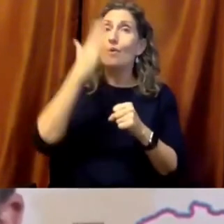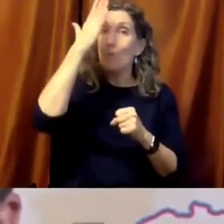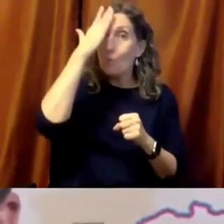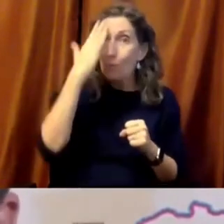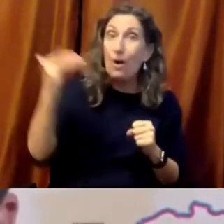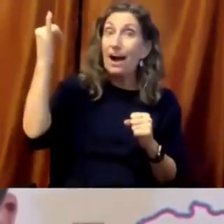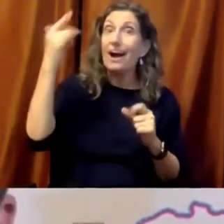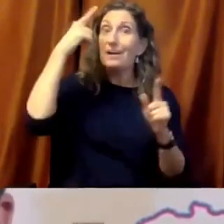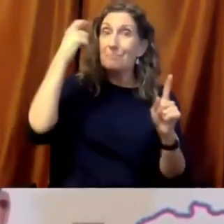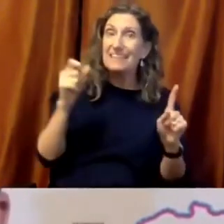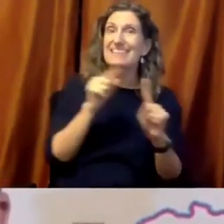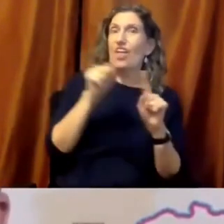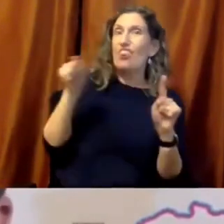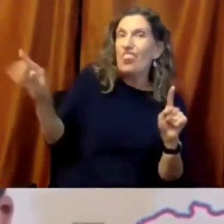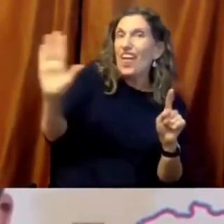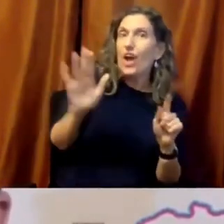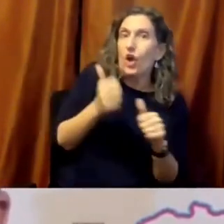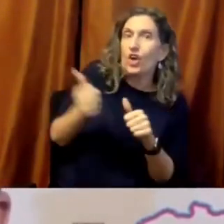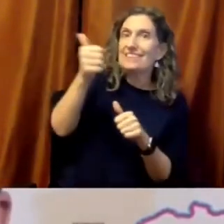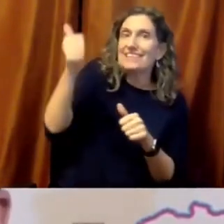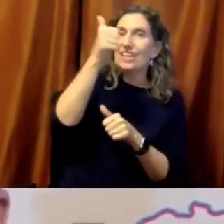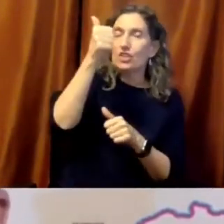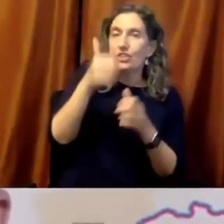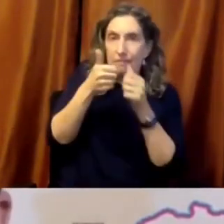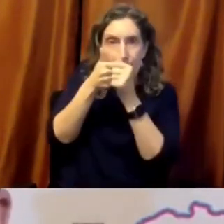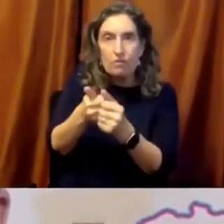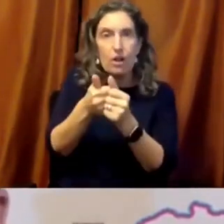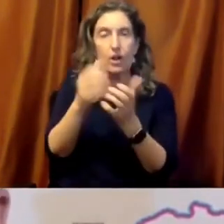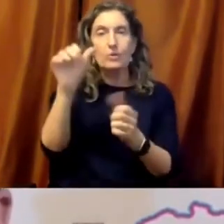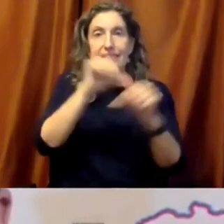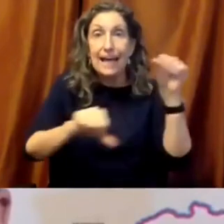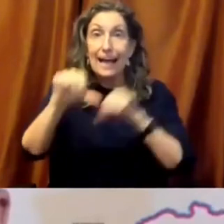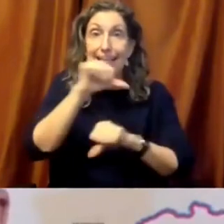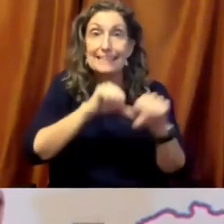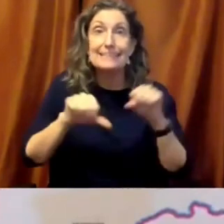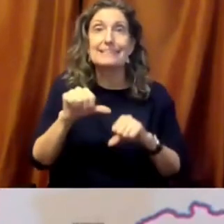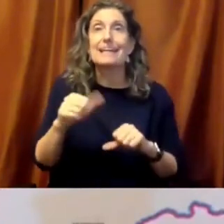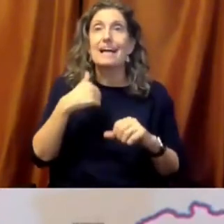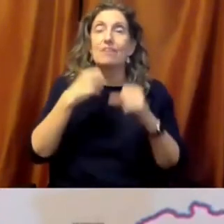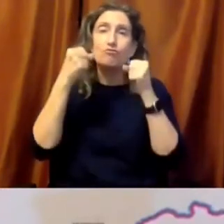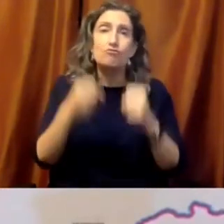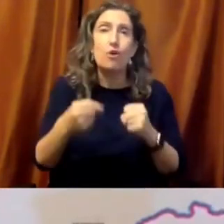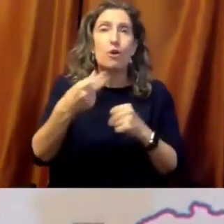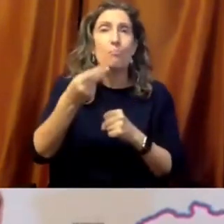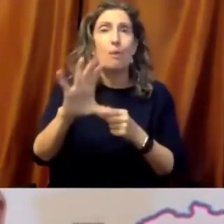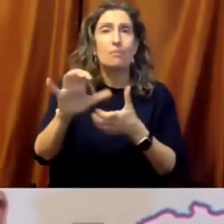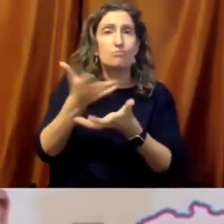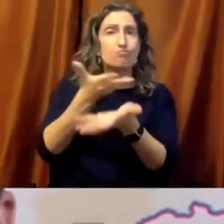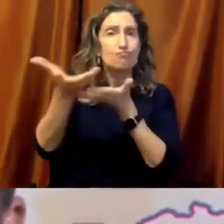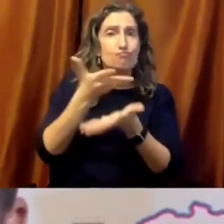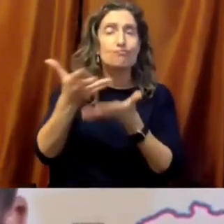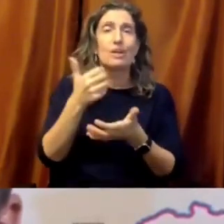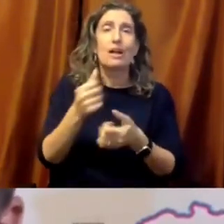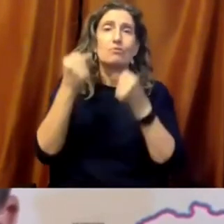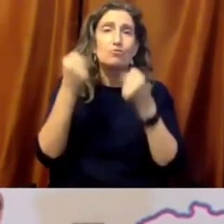sharply on science, have robust public sectors and media and unions. The tools to make government work in a